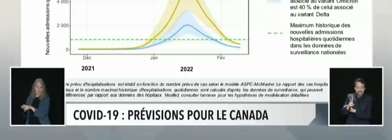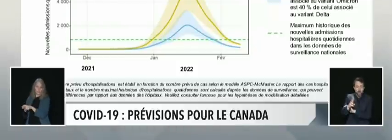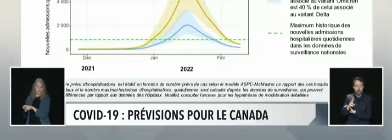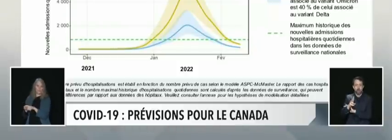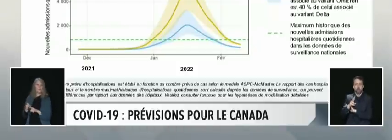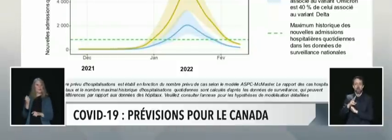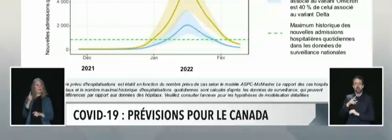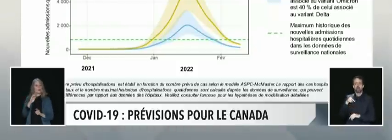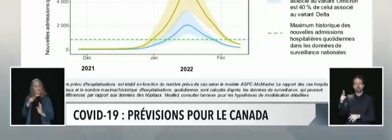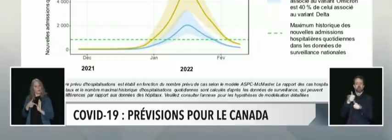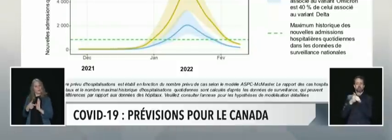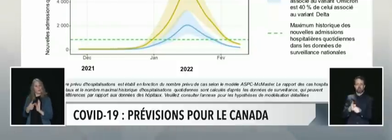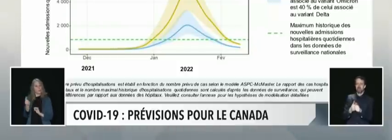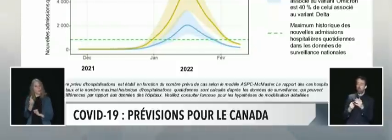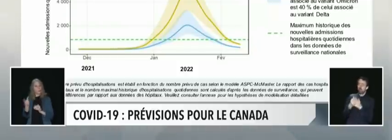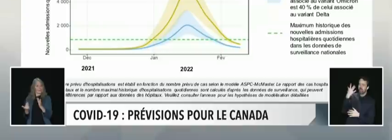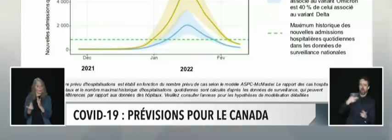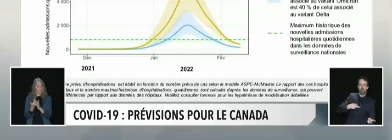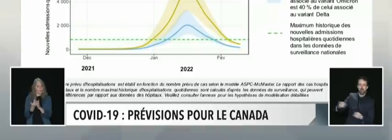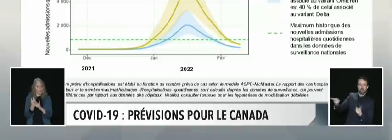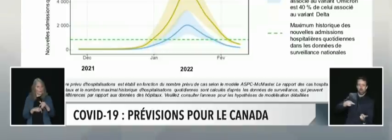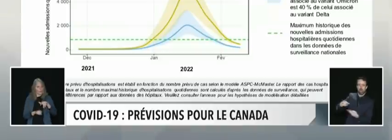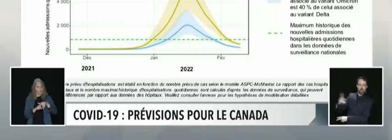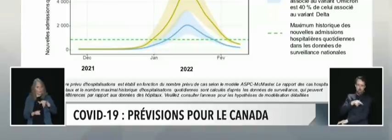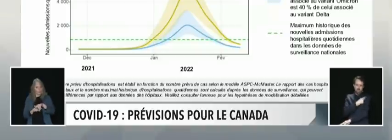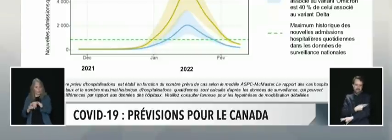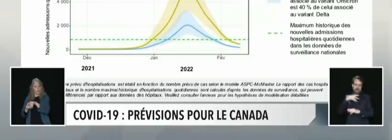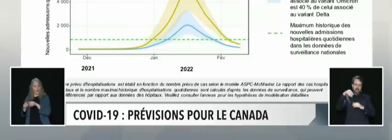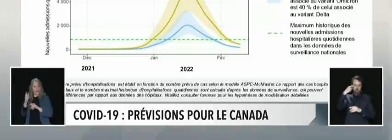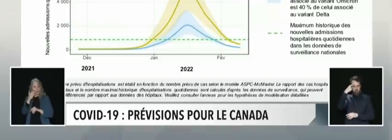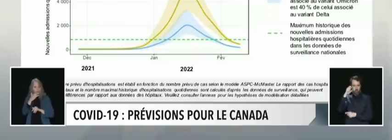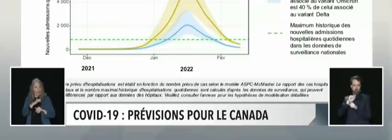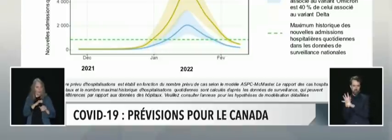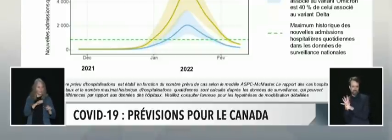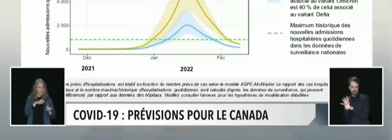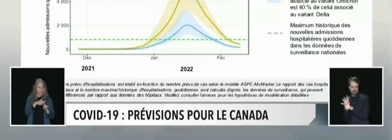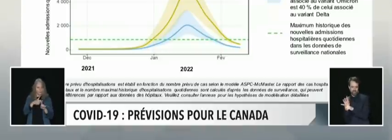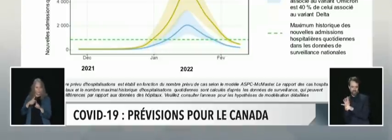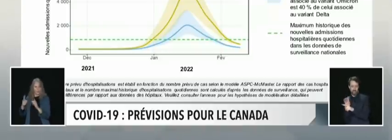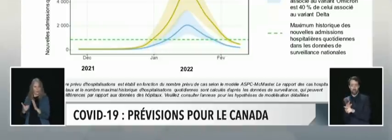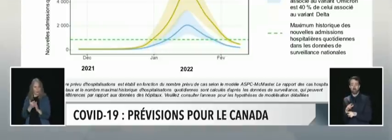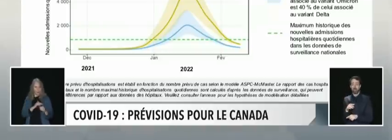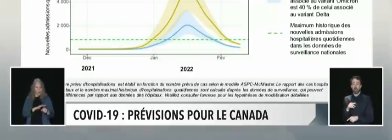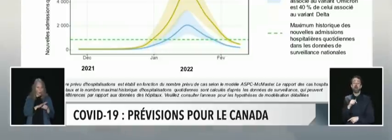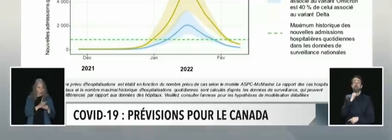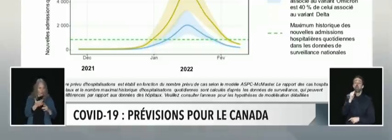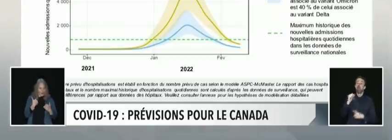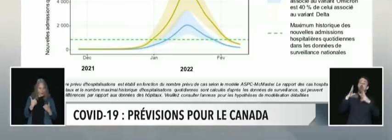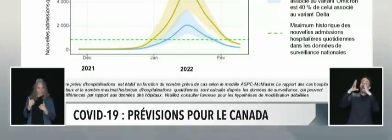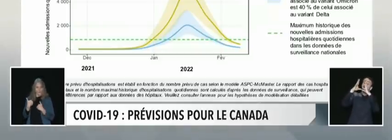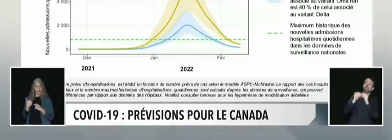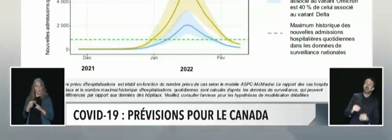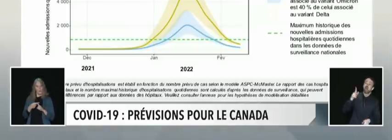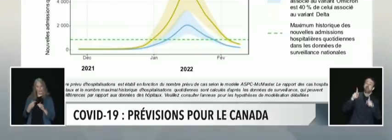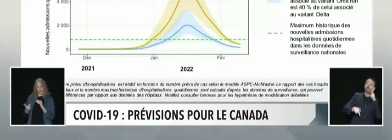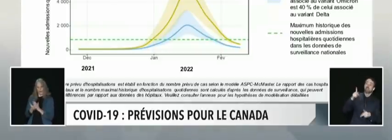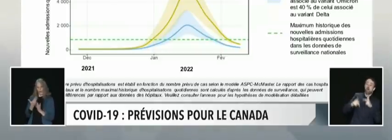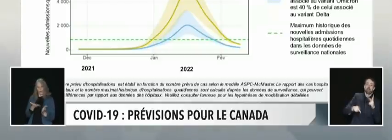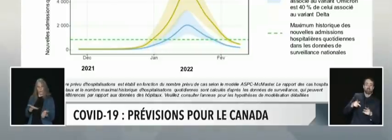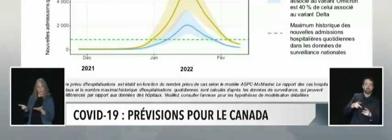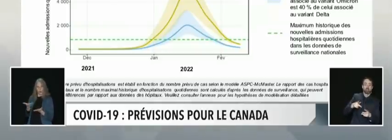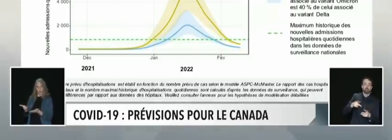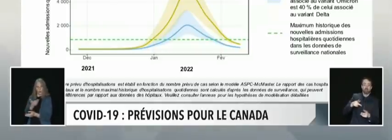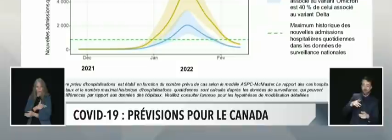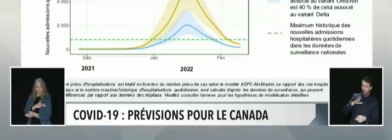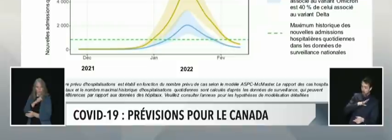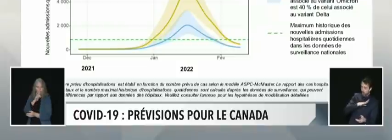admissions quotidiennes à l'hôpital pour la COVID-19 et non le nombre total de personnes hospitalisées avec une maladie